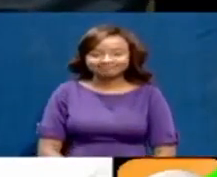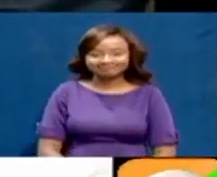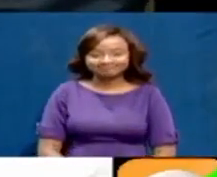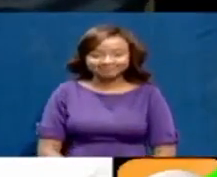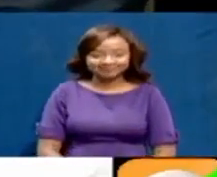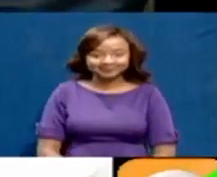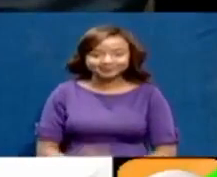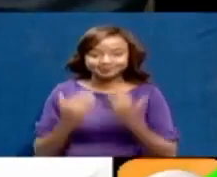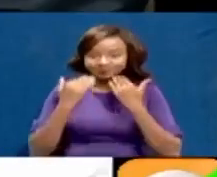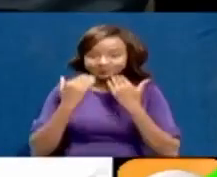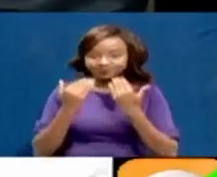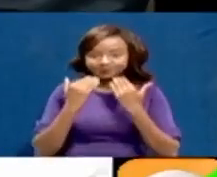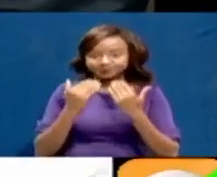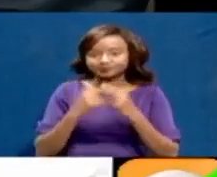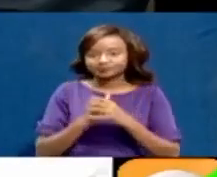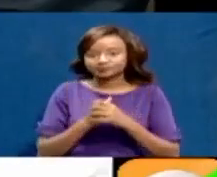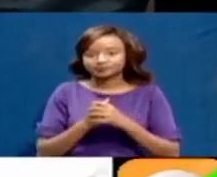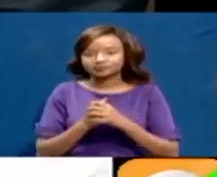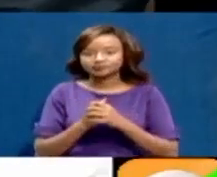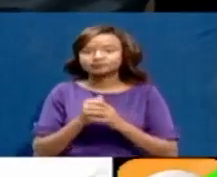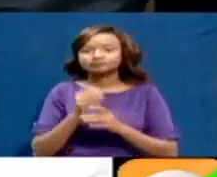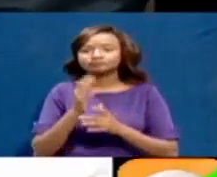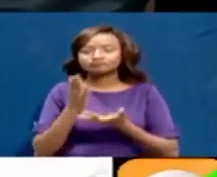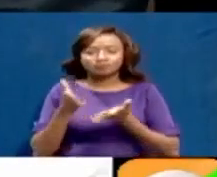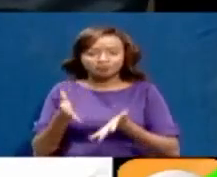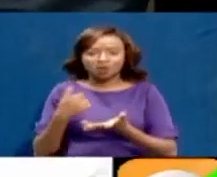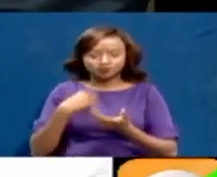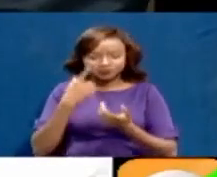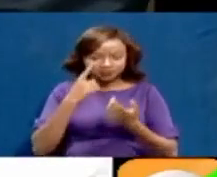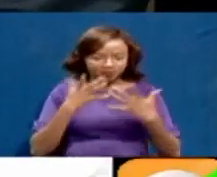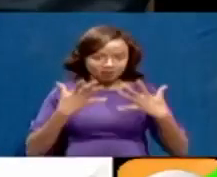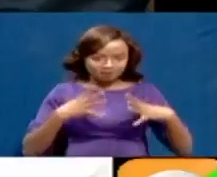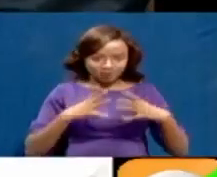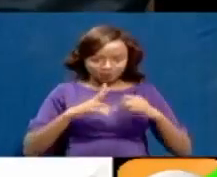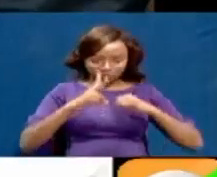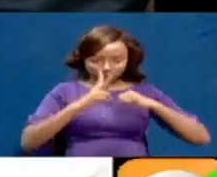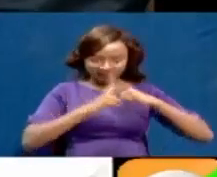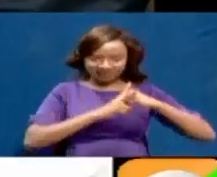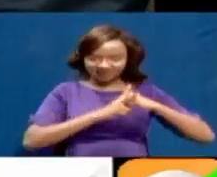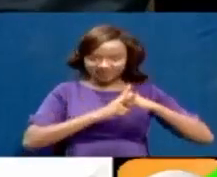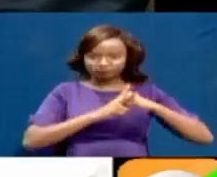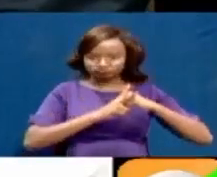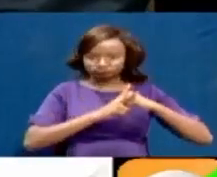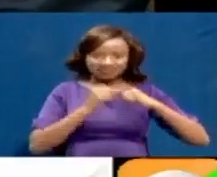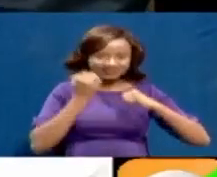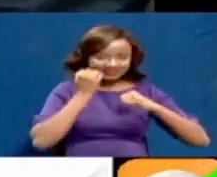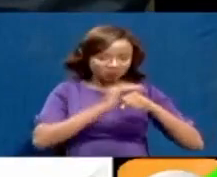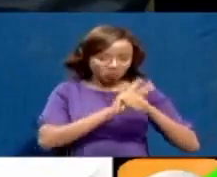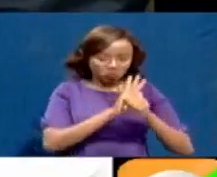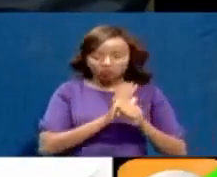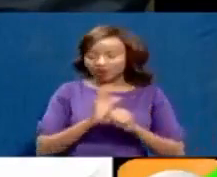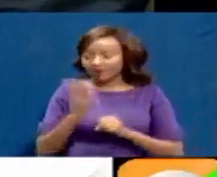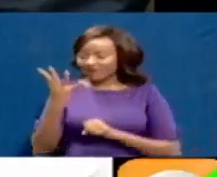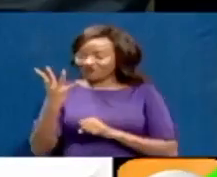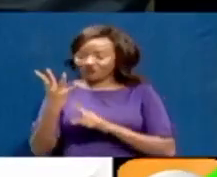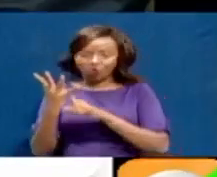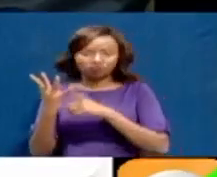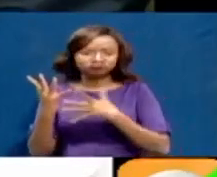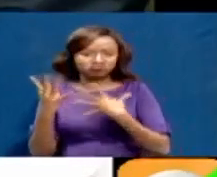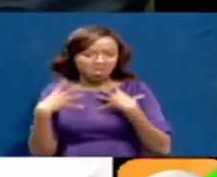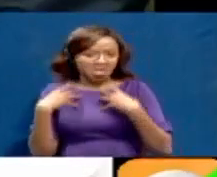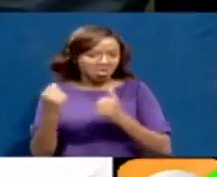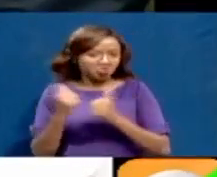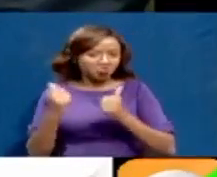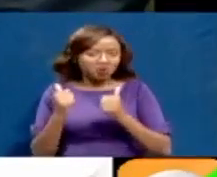Thank you. Yes, indeed. We're looking at some of your numbers now. Seven cases and about four recoveries. It seems to have standardized